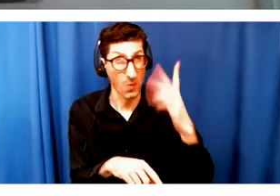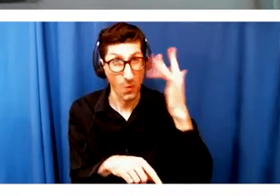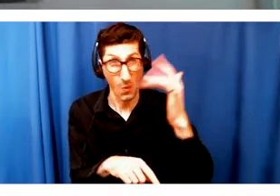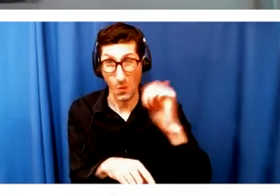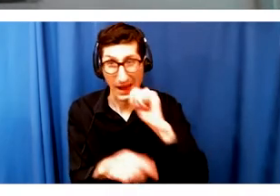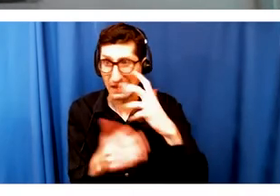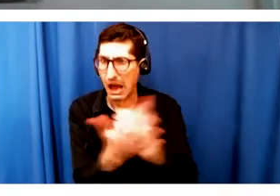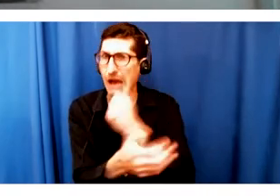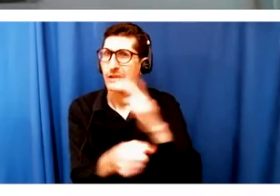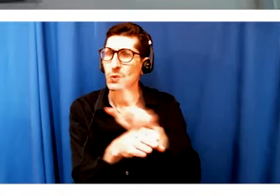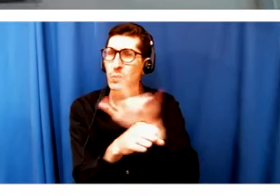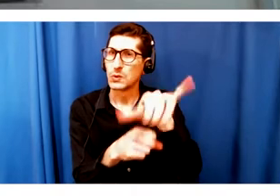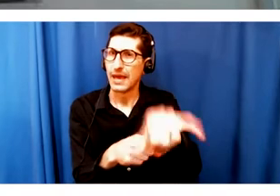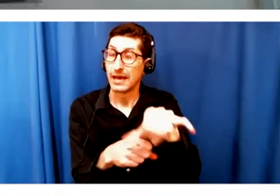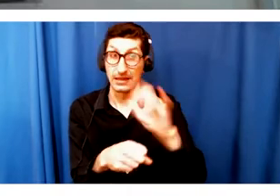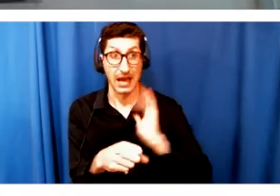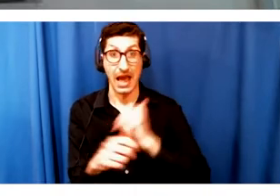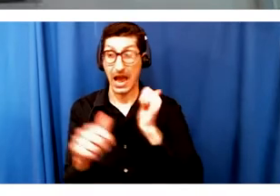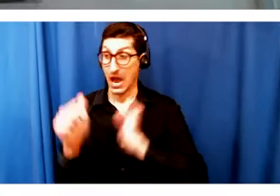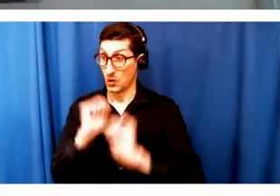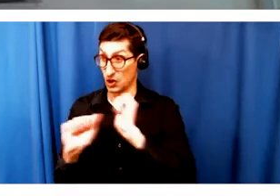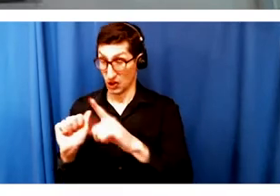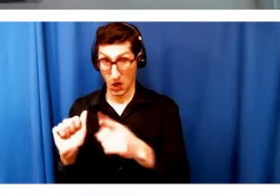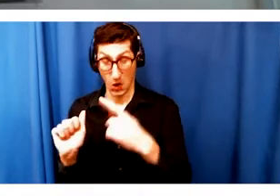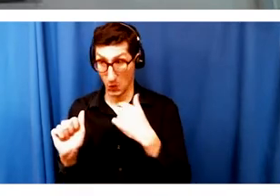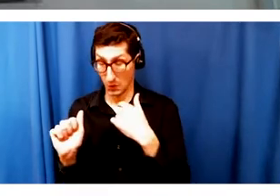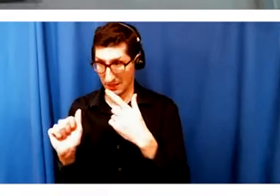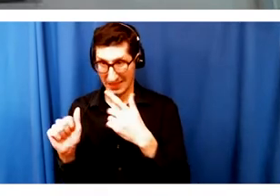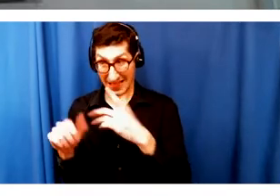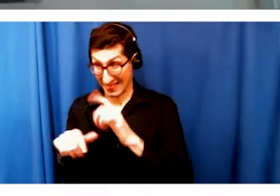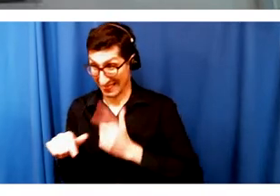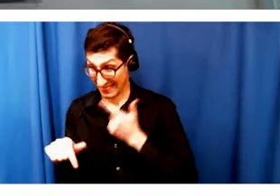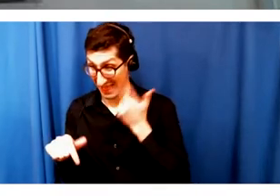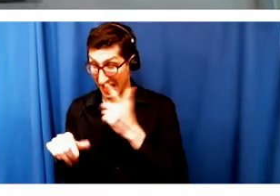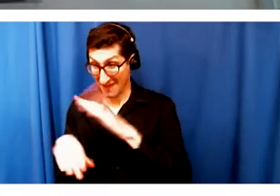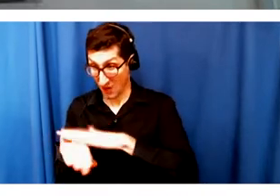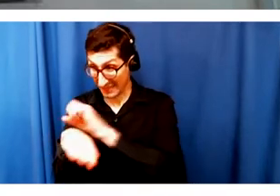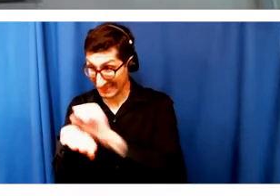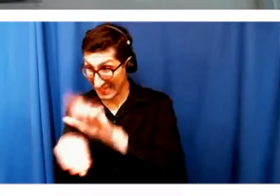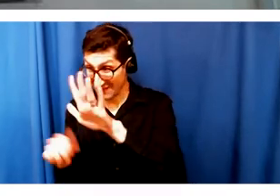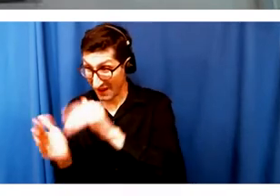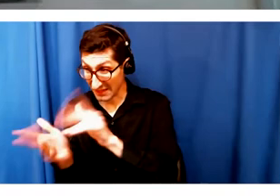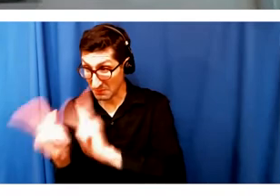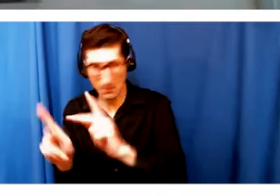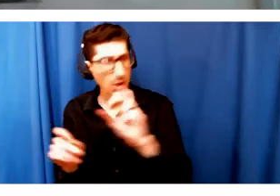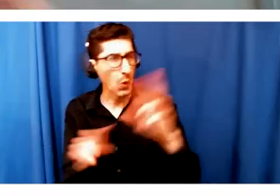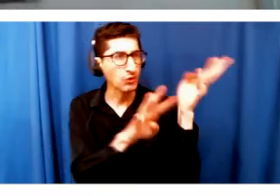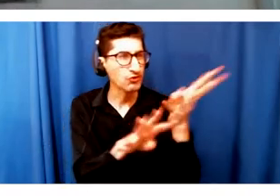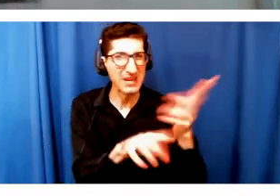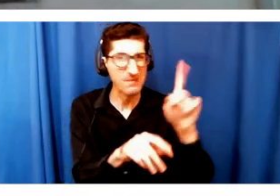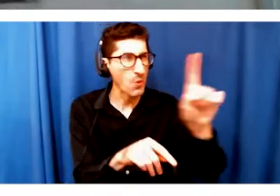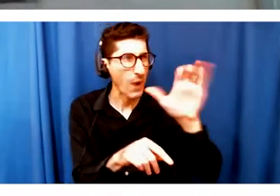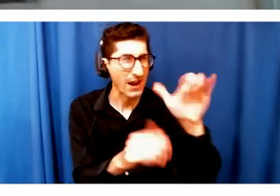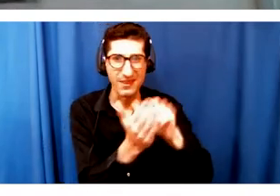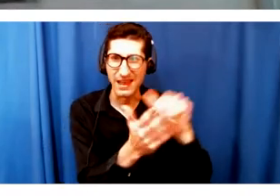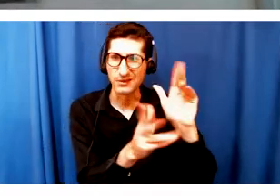show can be seen by 100,000 people versus the 5,000 that we can squeeze into our theater in the five-week run, to me, it's a